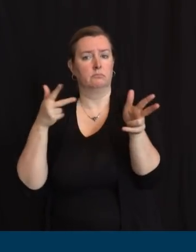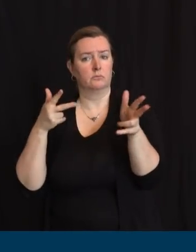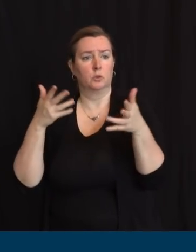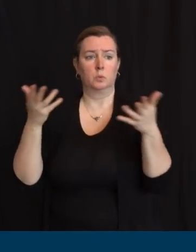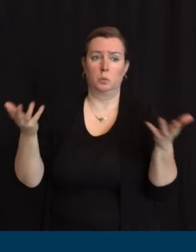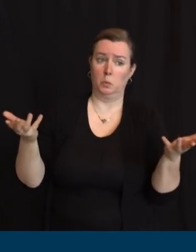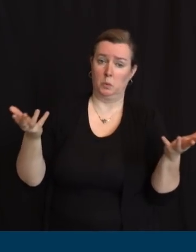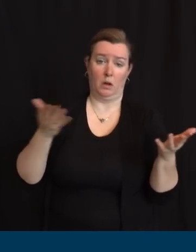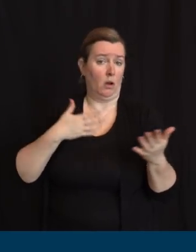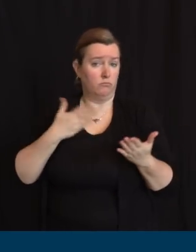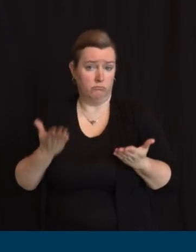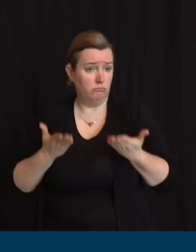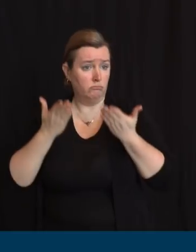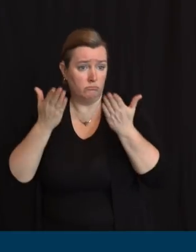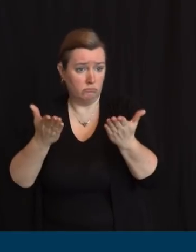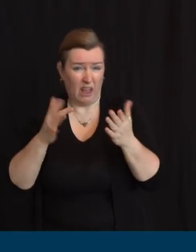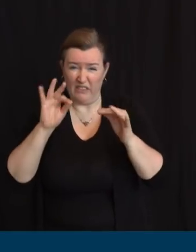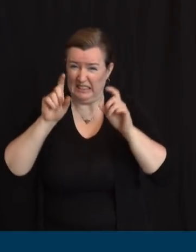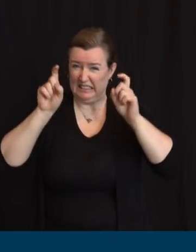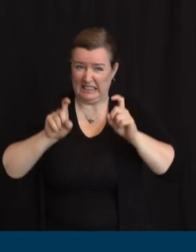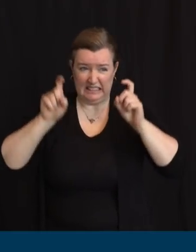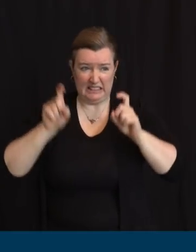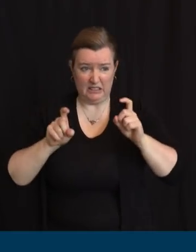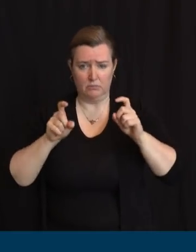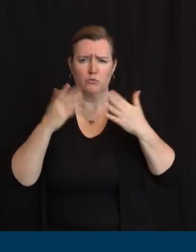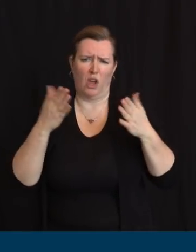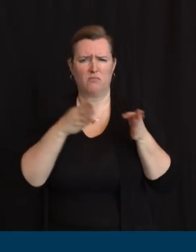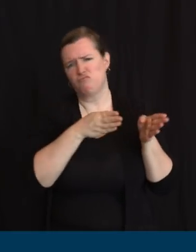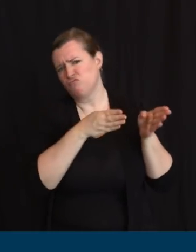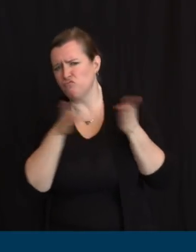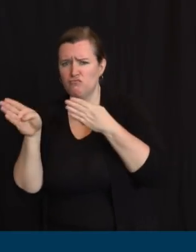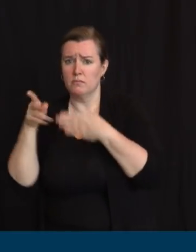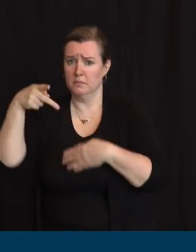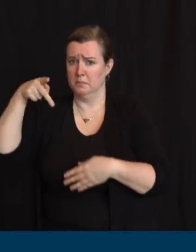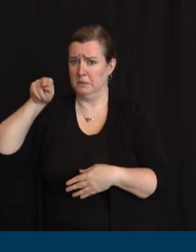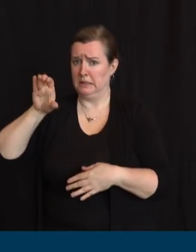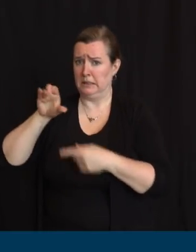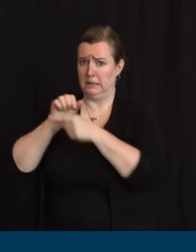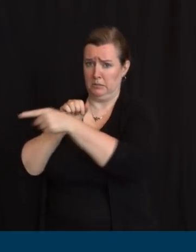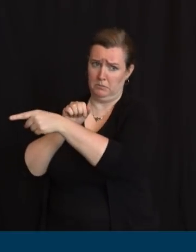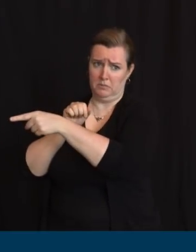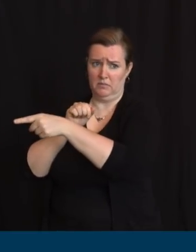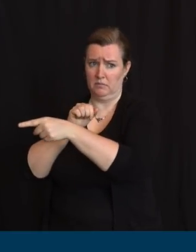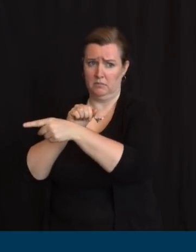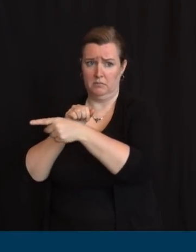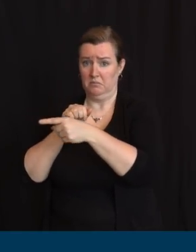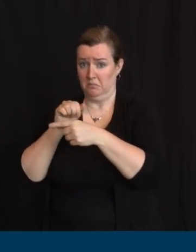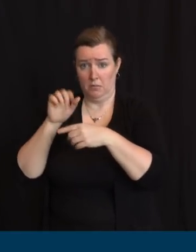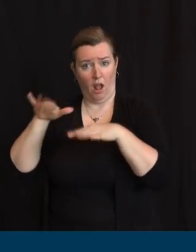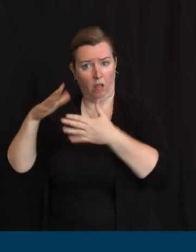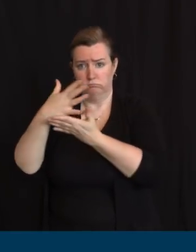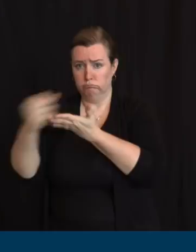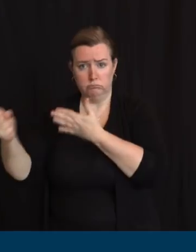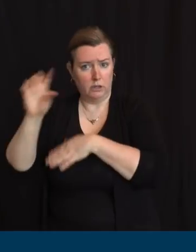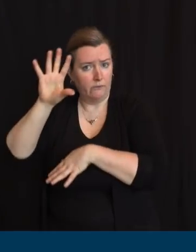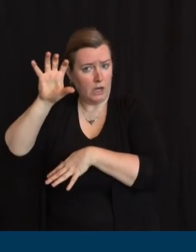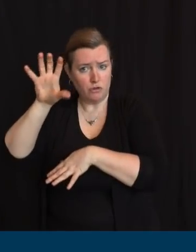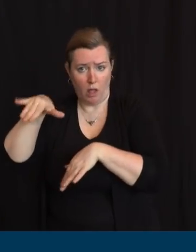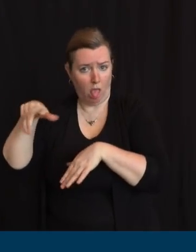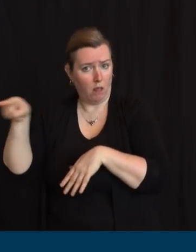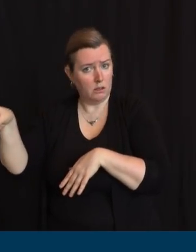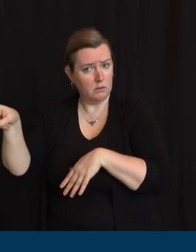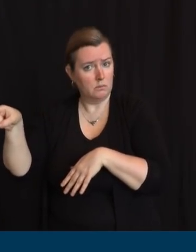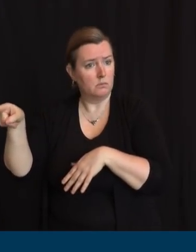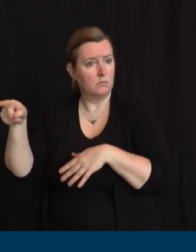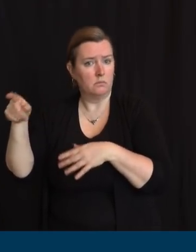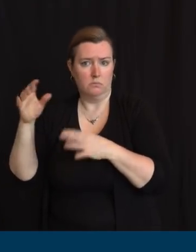first on the days that it is open. Again, we're not hitting the 500 test maximum consistently in Holmdel as we